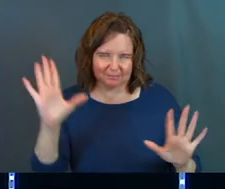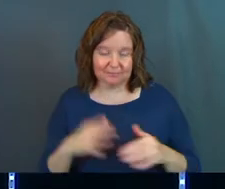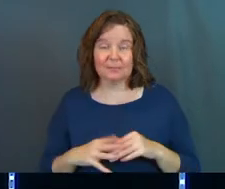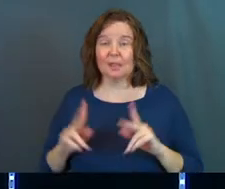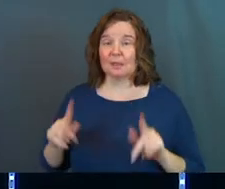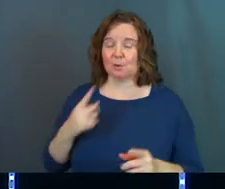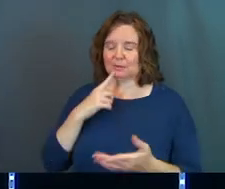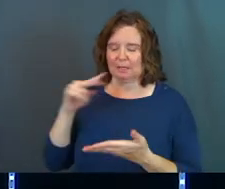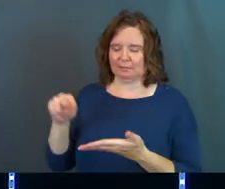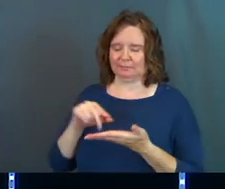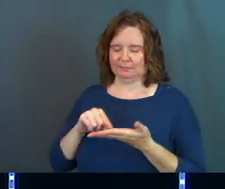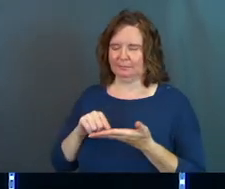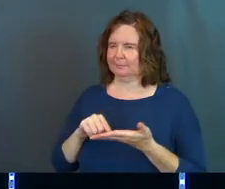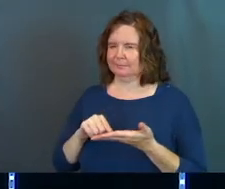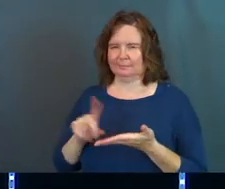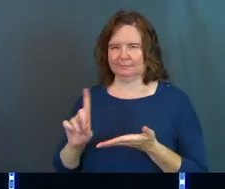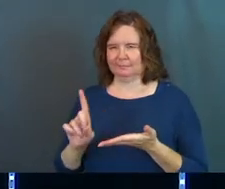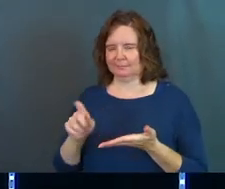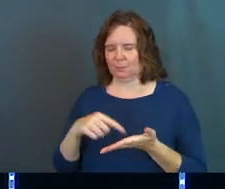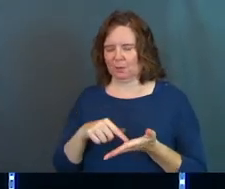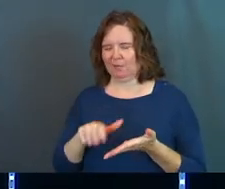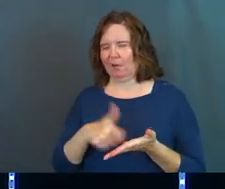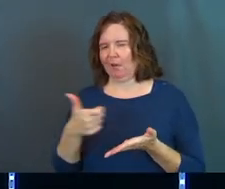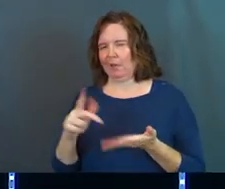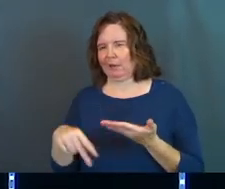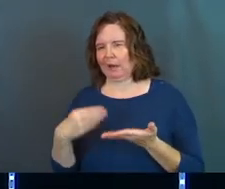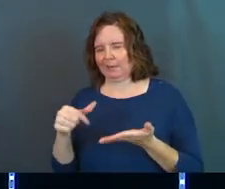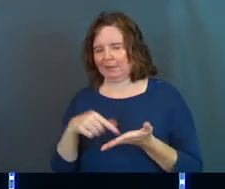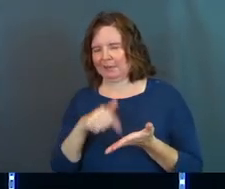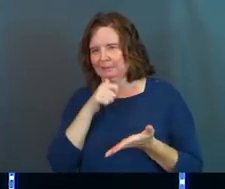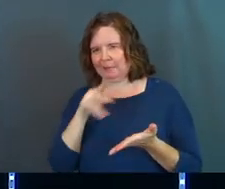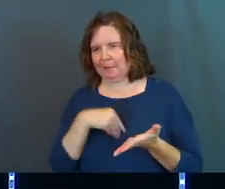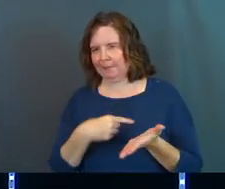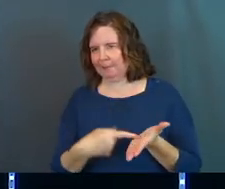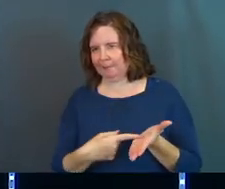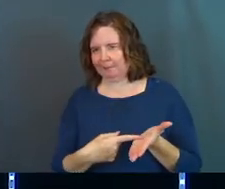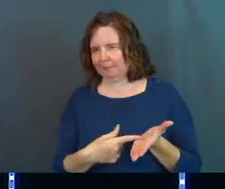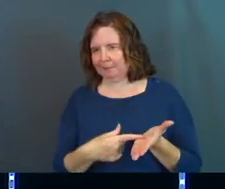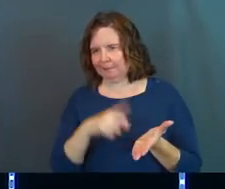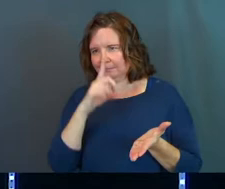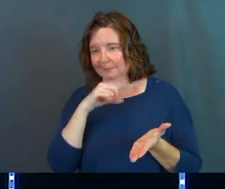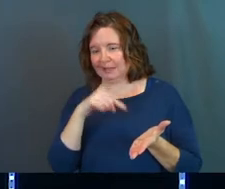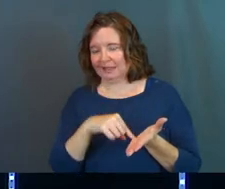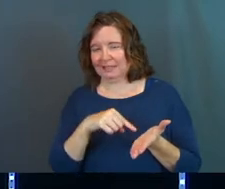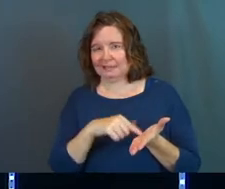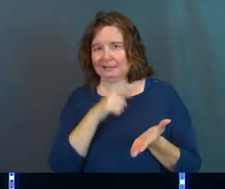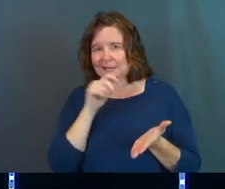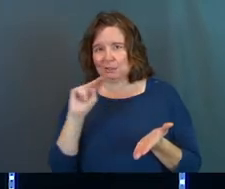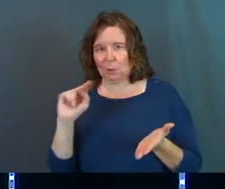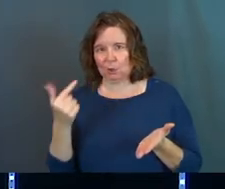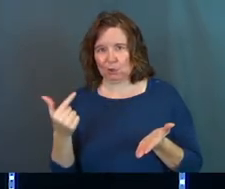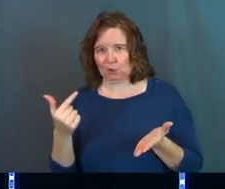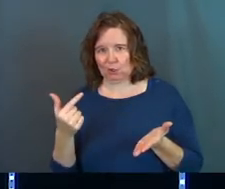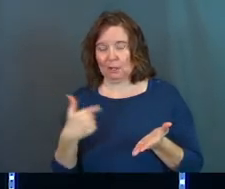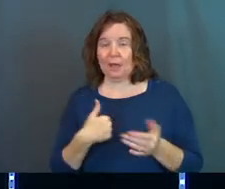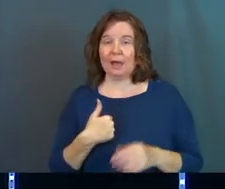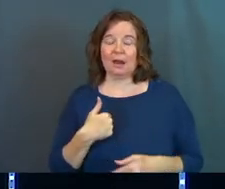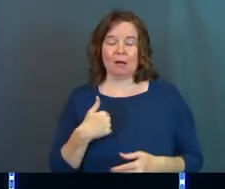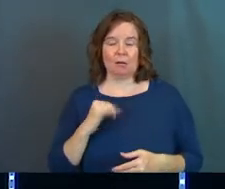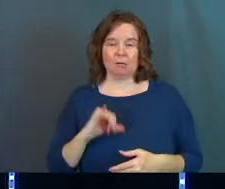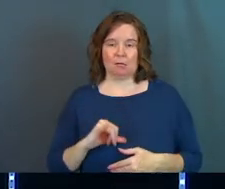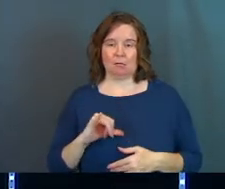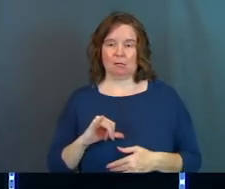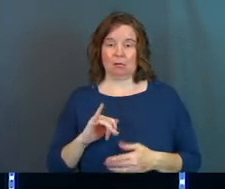That person would have said to me, you're going to have to have some other form of payment, Pastor Josh, because this is no good, and I would have